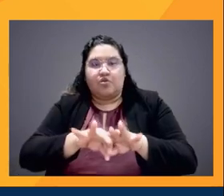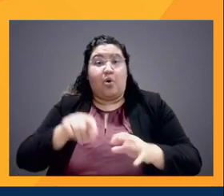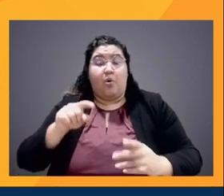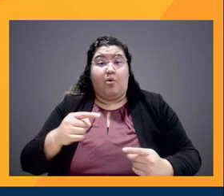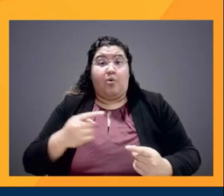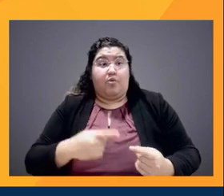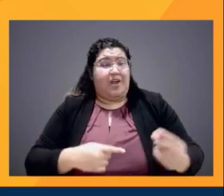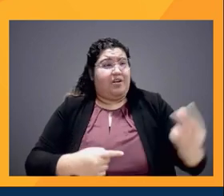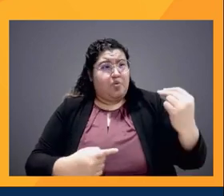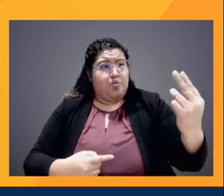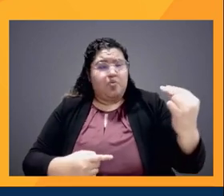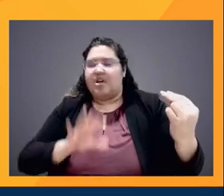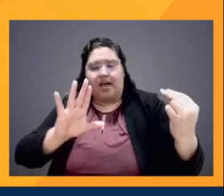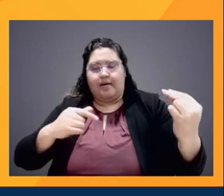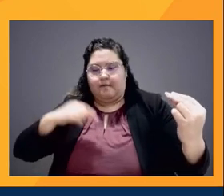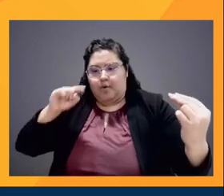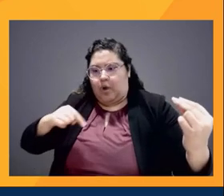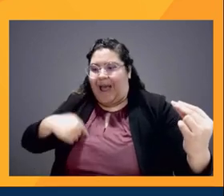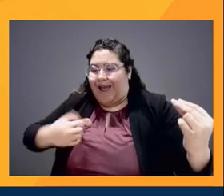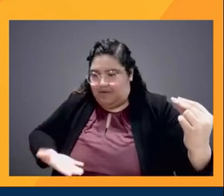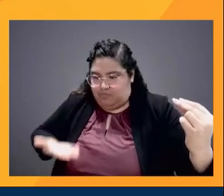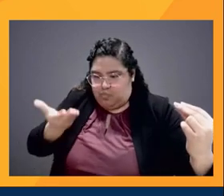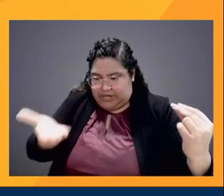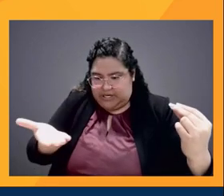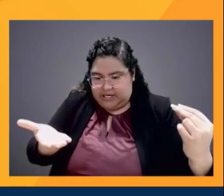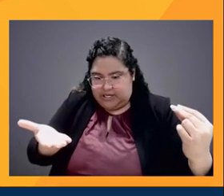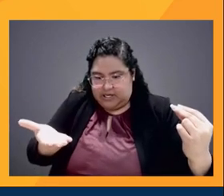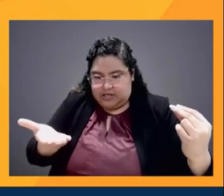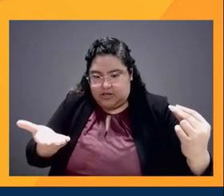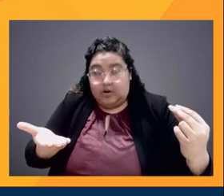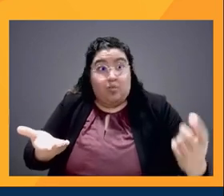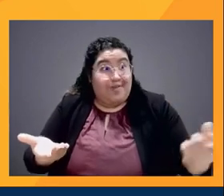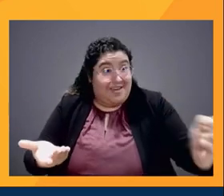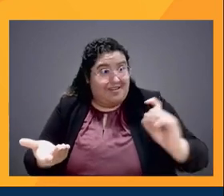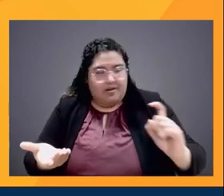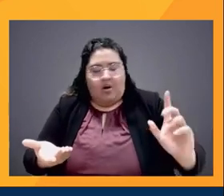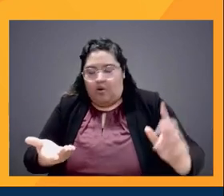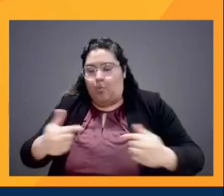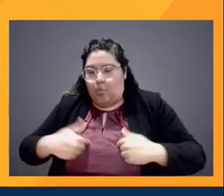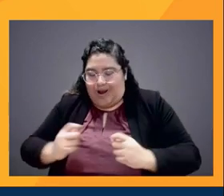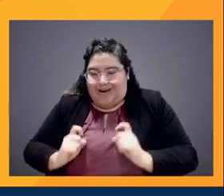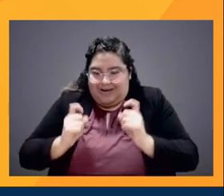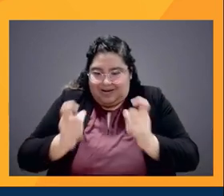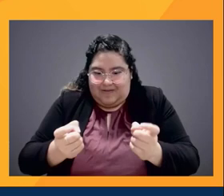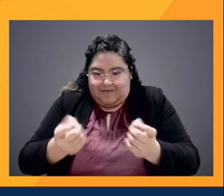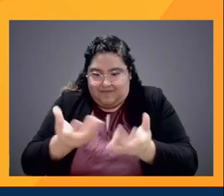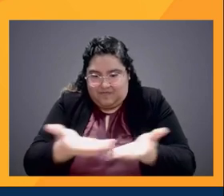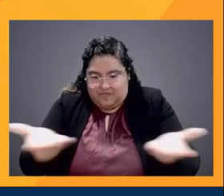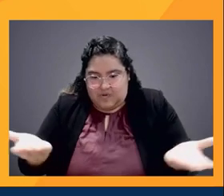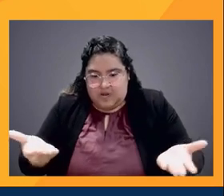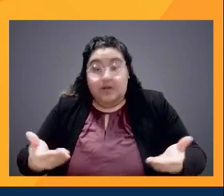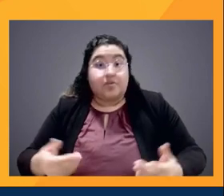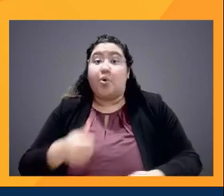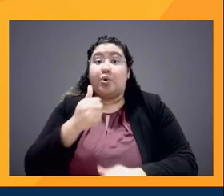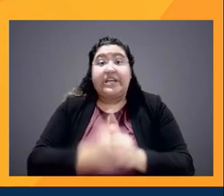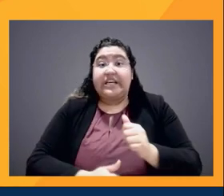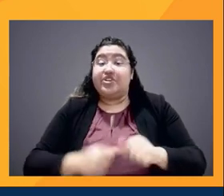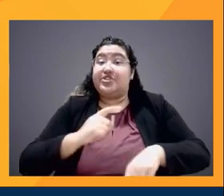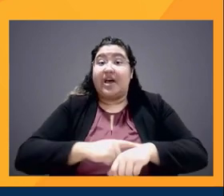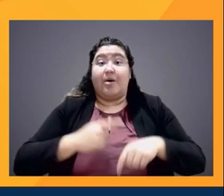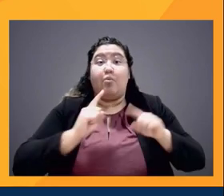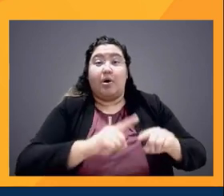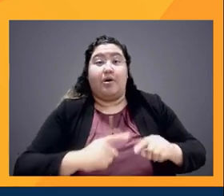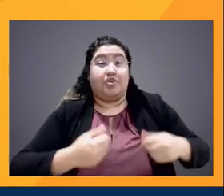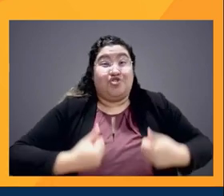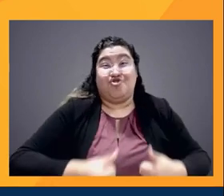I'm just going to focus not on what I can take, but what I can give. And, and every audition was like, I'm just going to try to